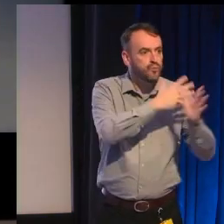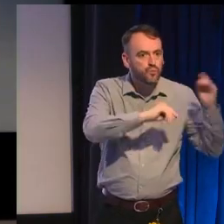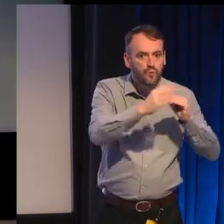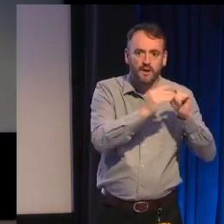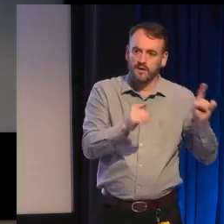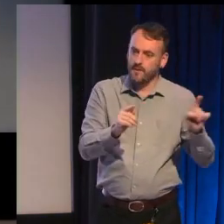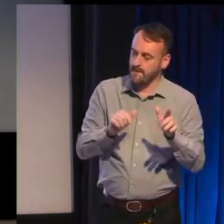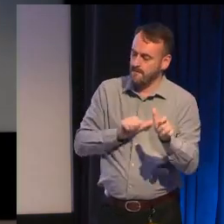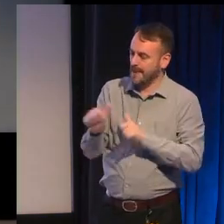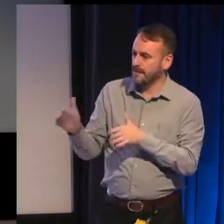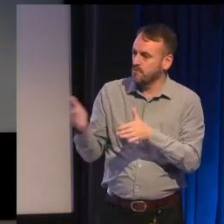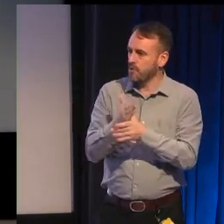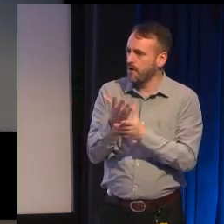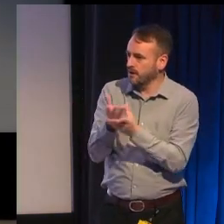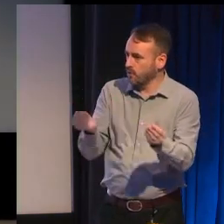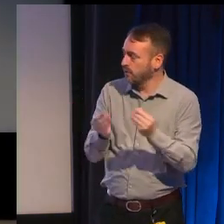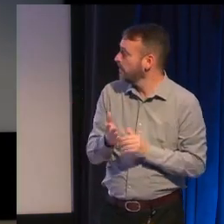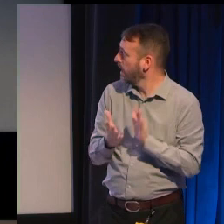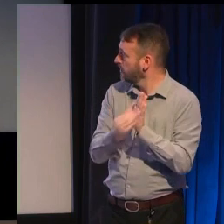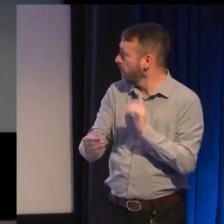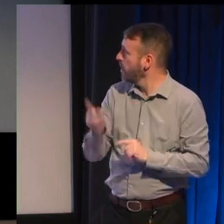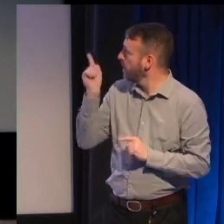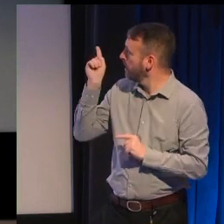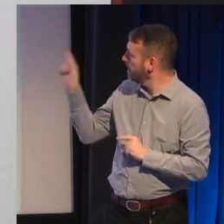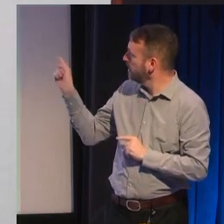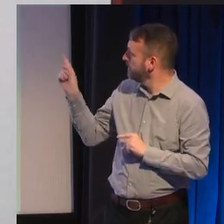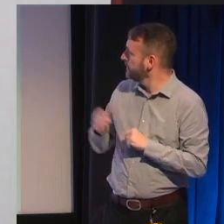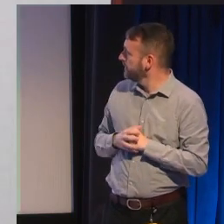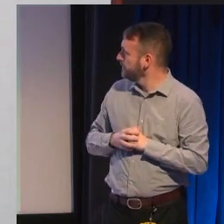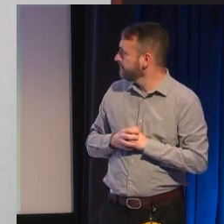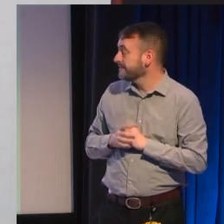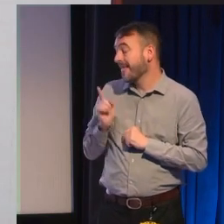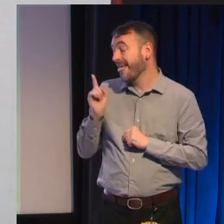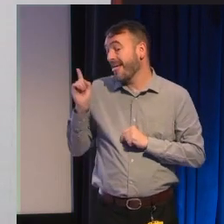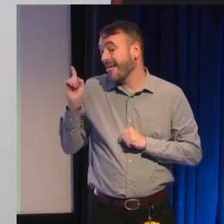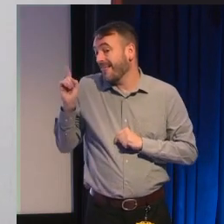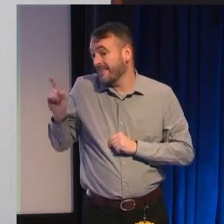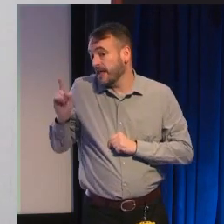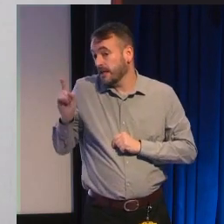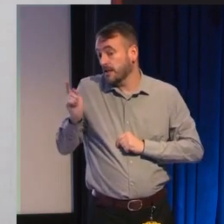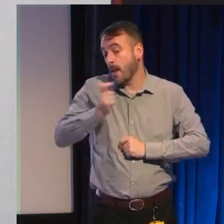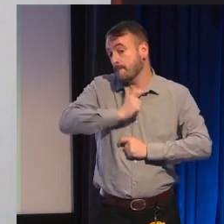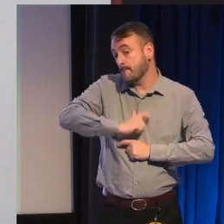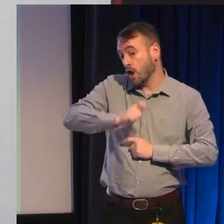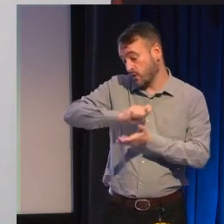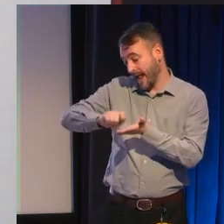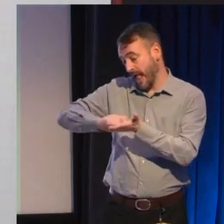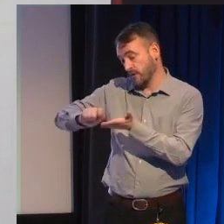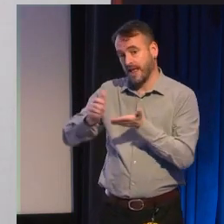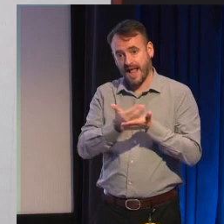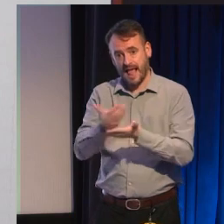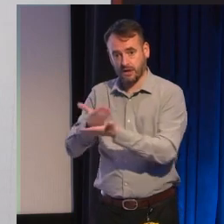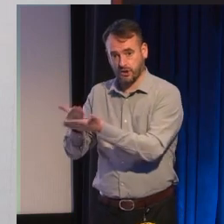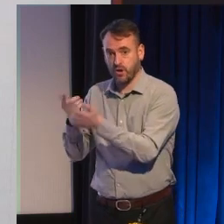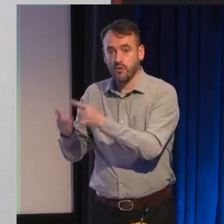like this one for example this is a collection of personal accounts by members of religious minorities